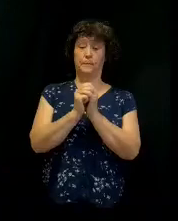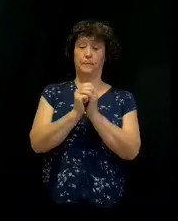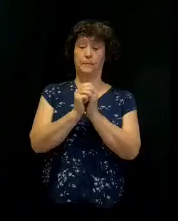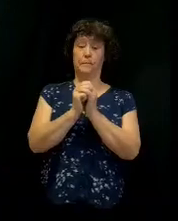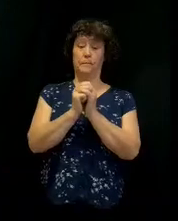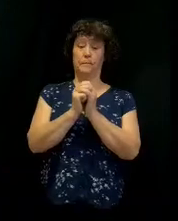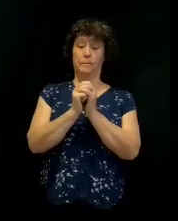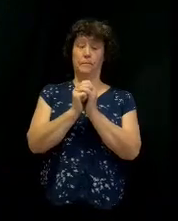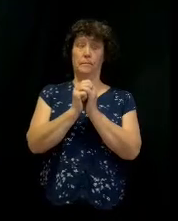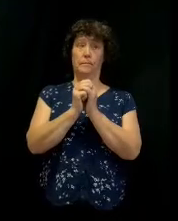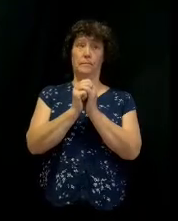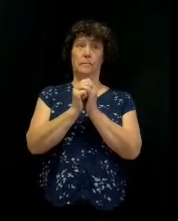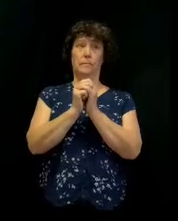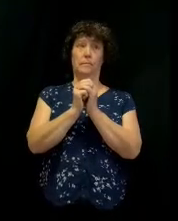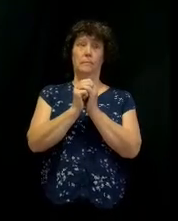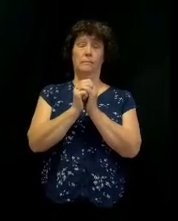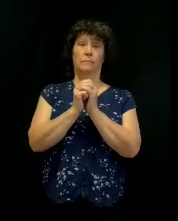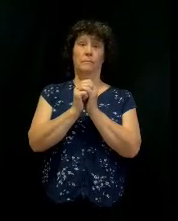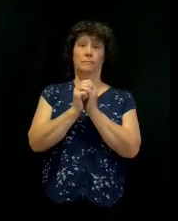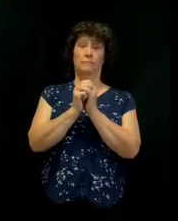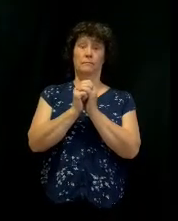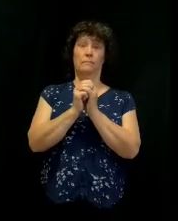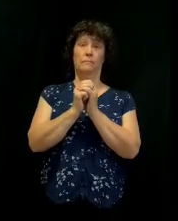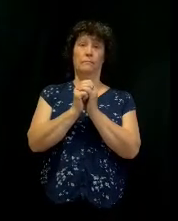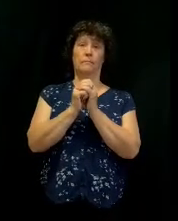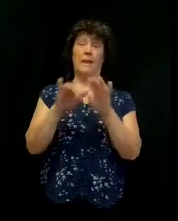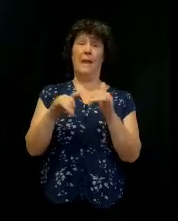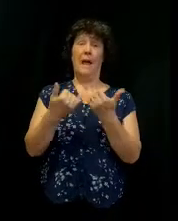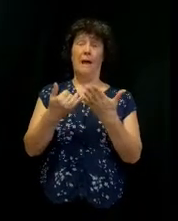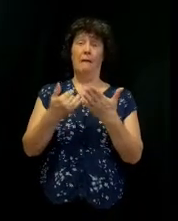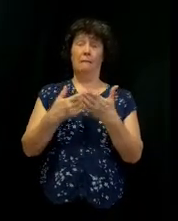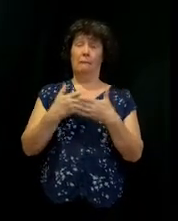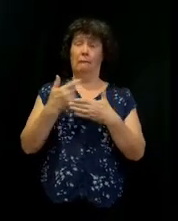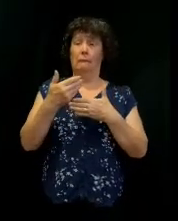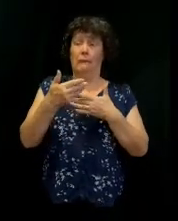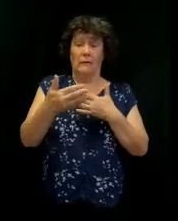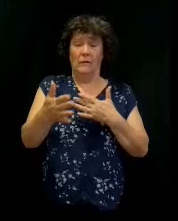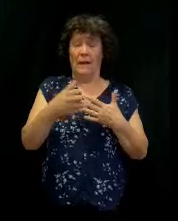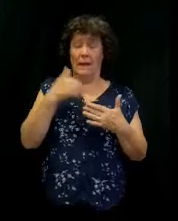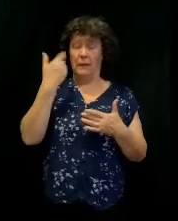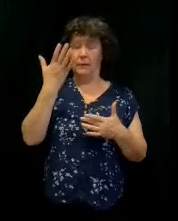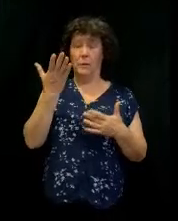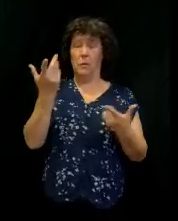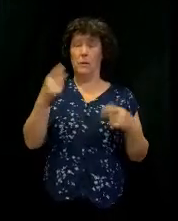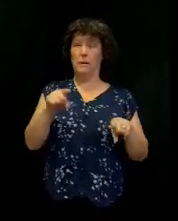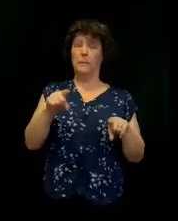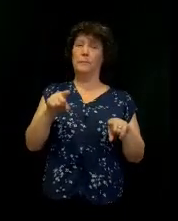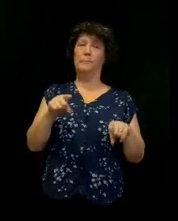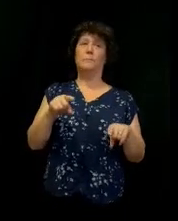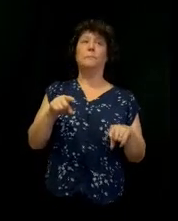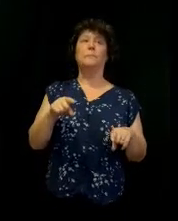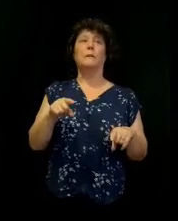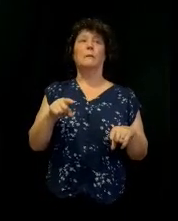Let me say, I don't know how far I'll get today, we'll see how long it goes here inside the family room.